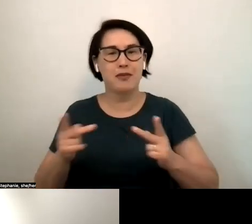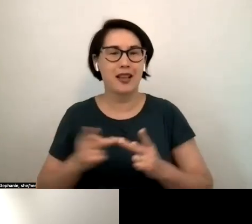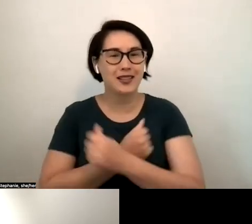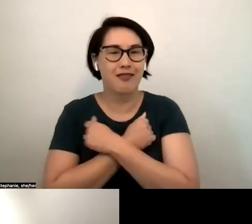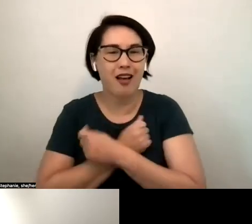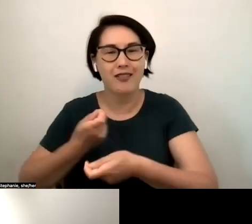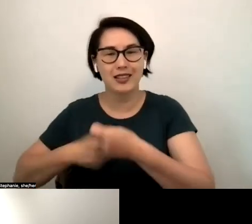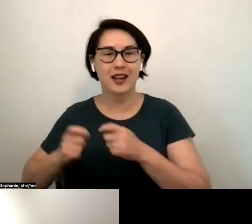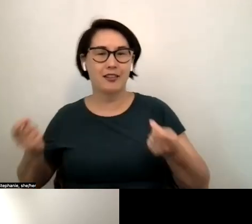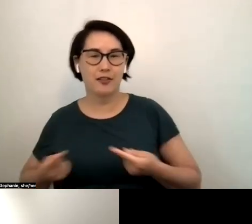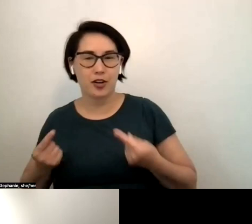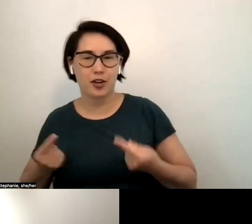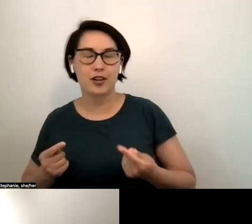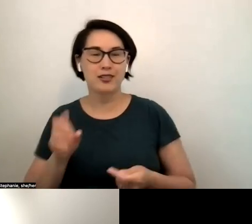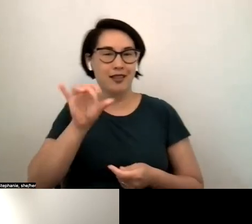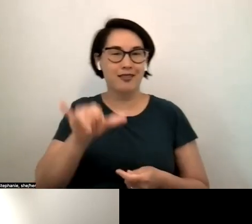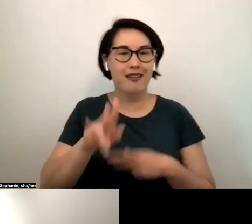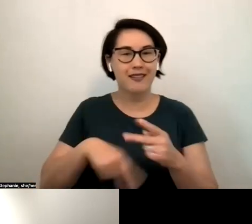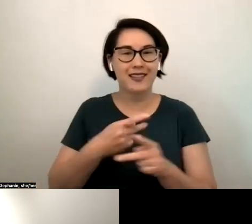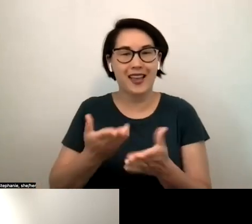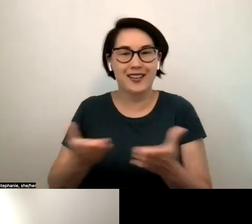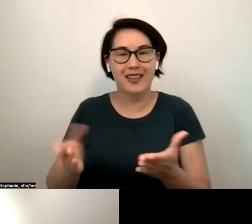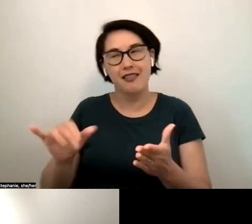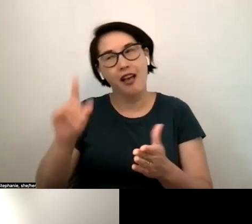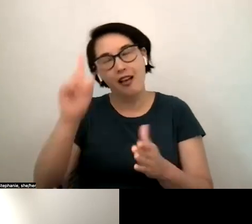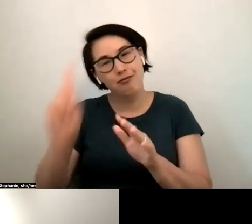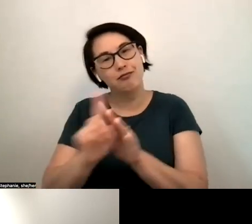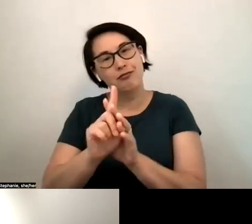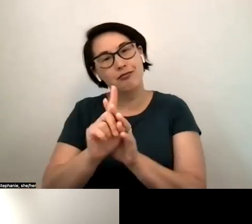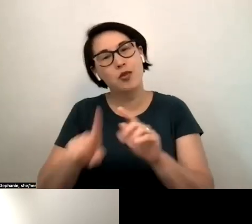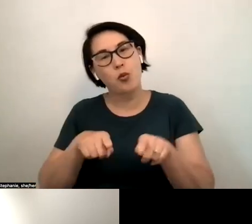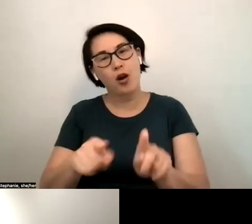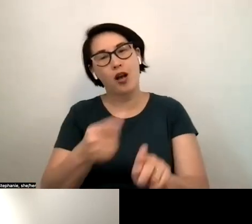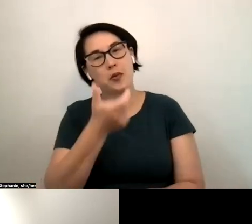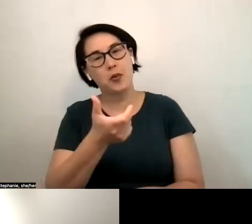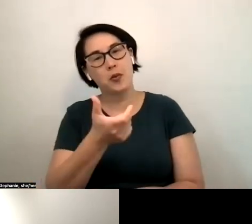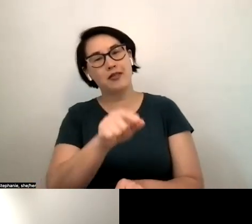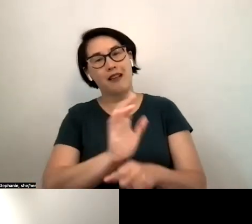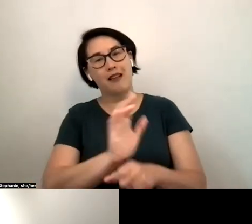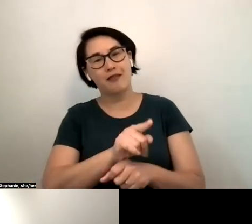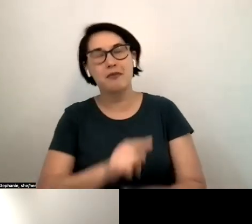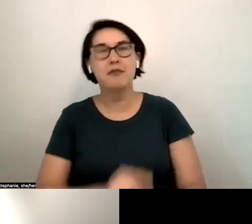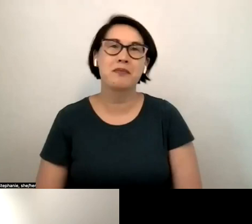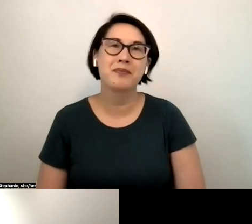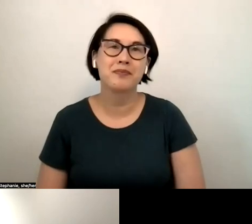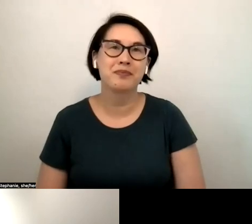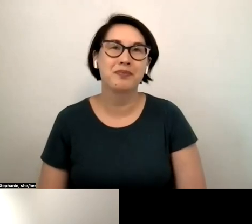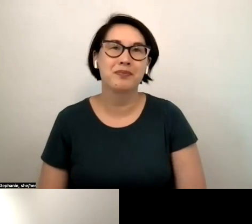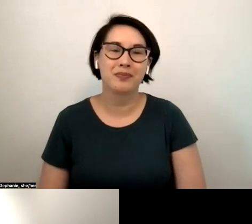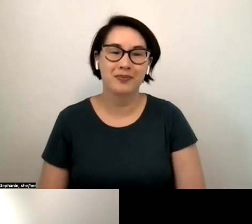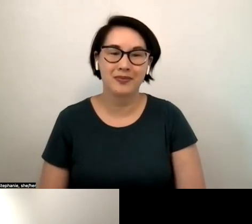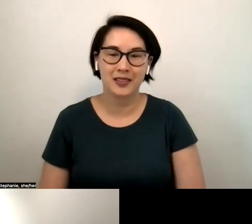and so those are the things that that comes to mind when watching that responding cool question